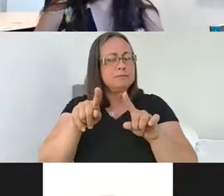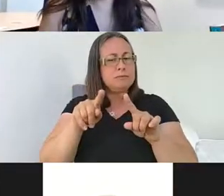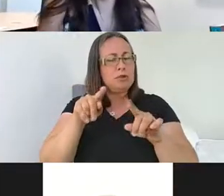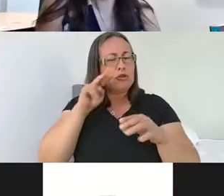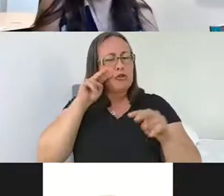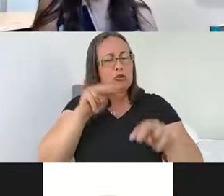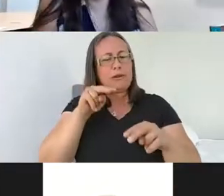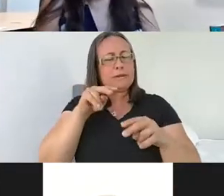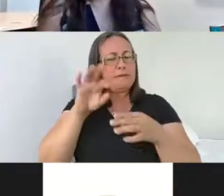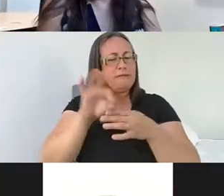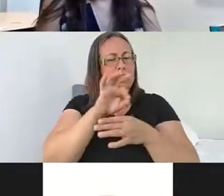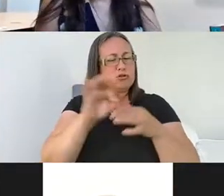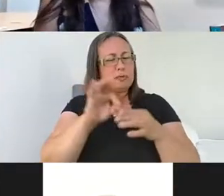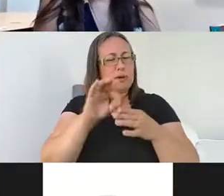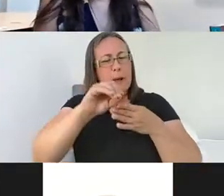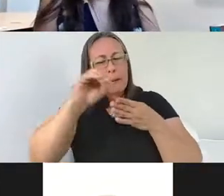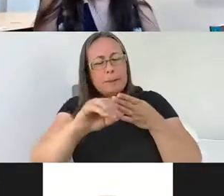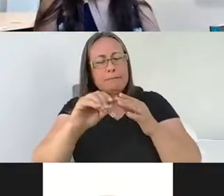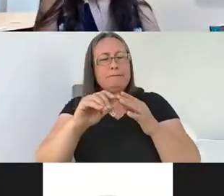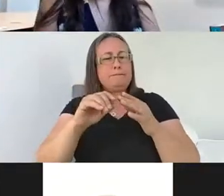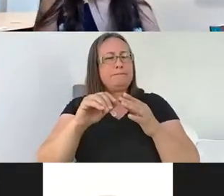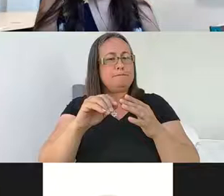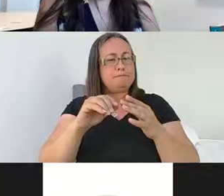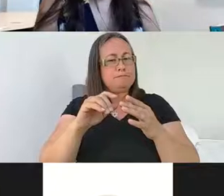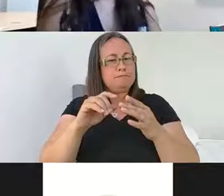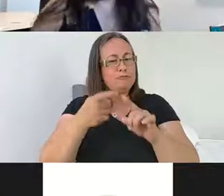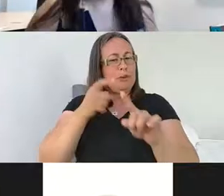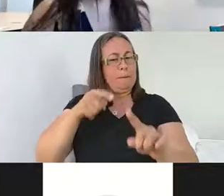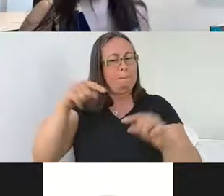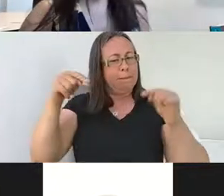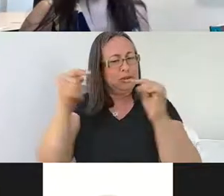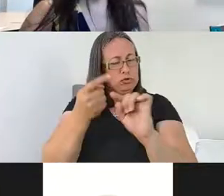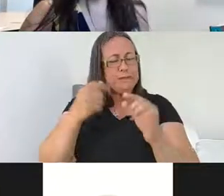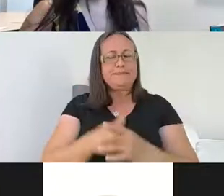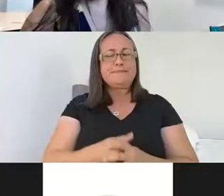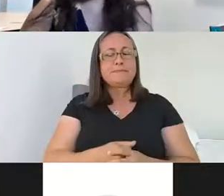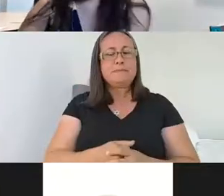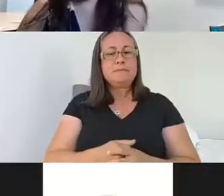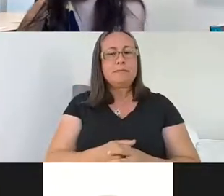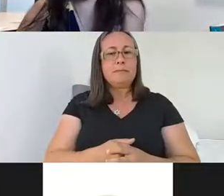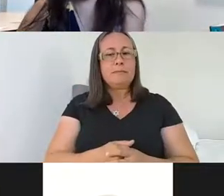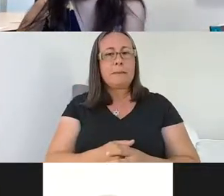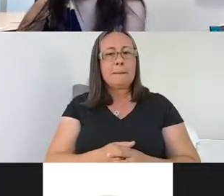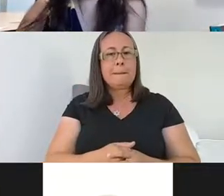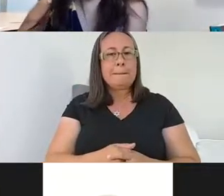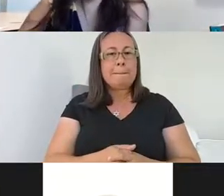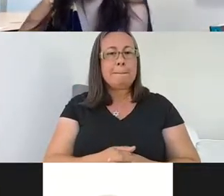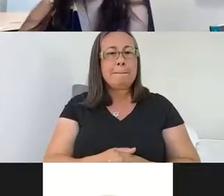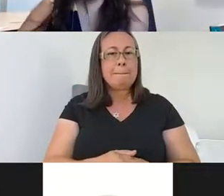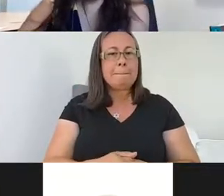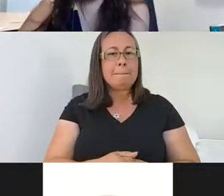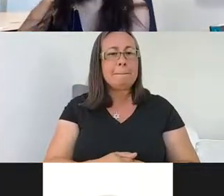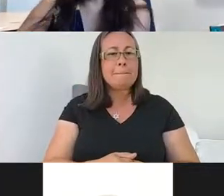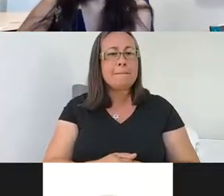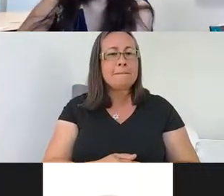outcomes after these sorts of injury. But so